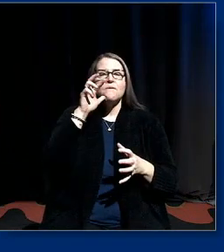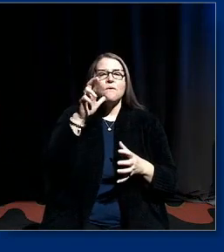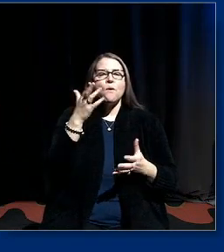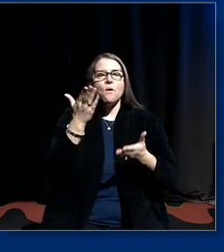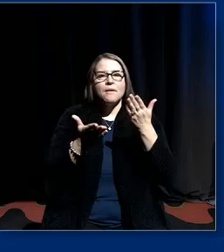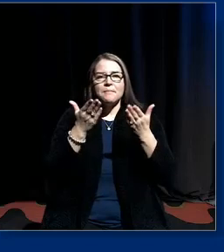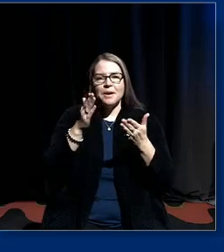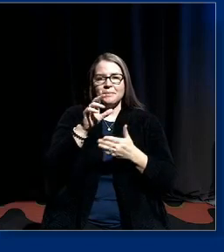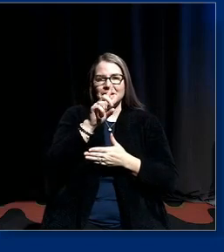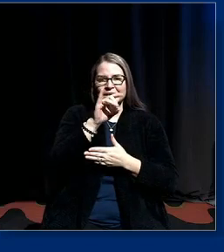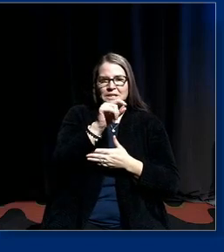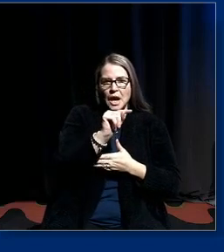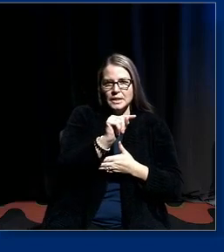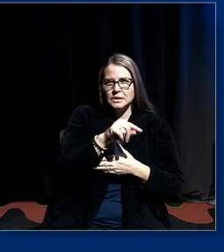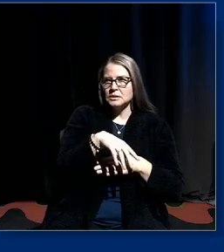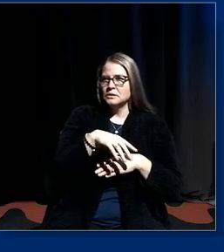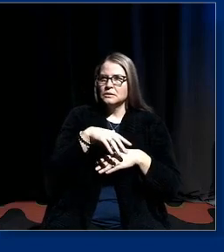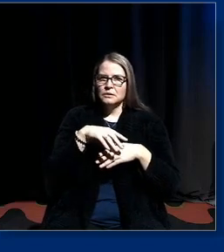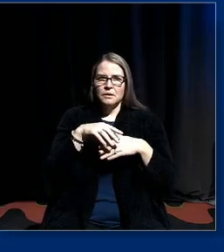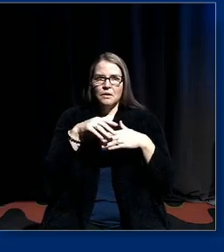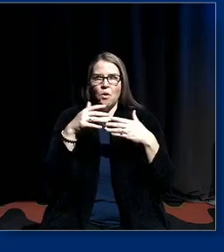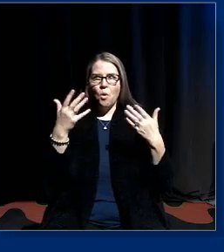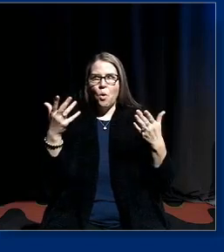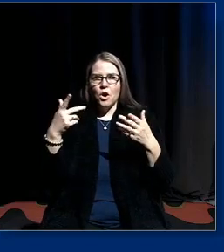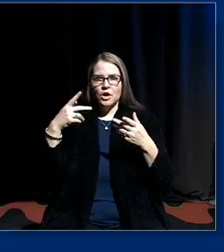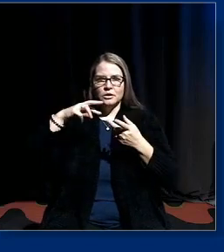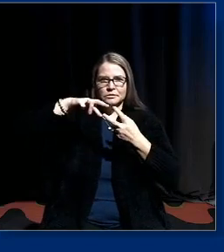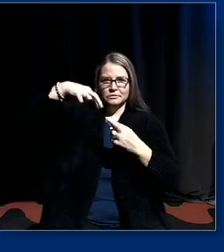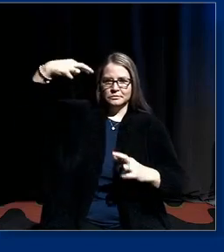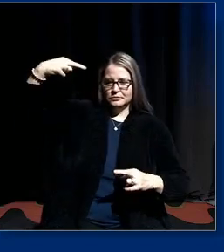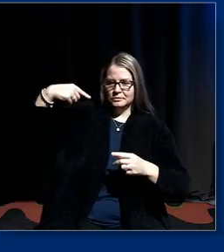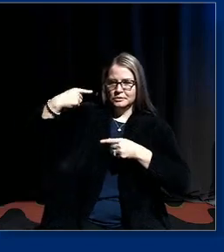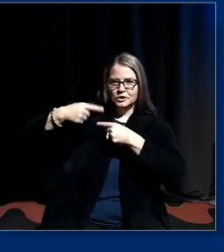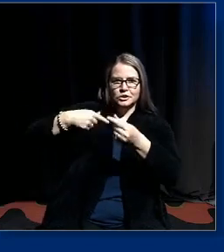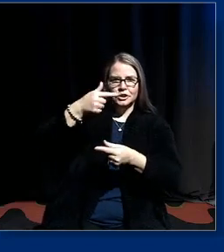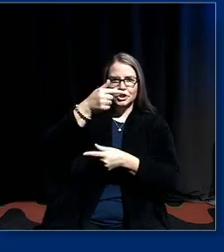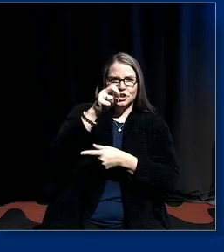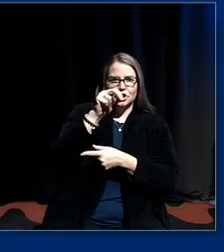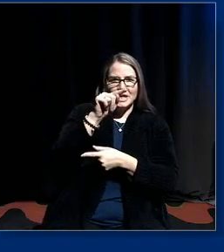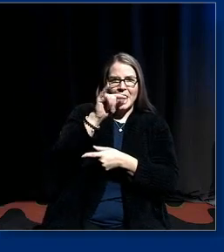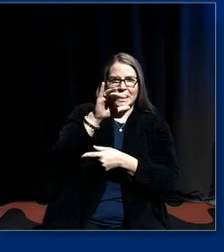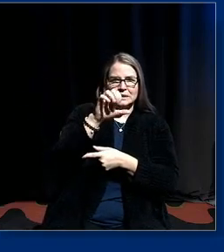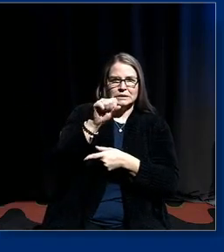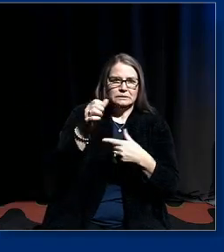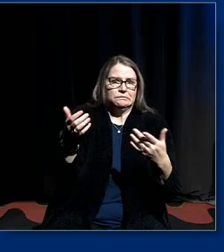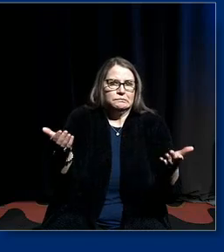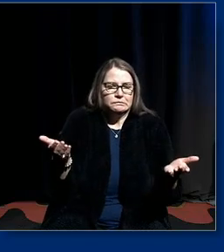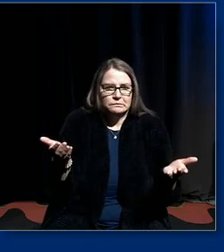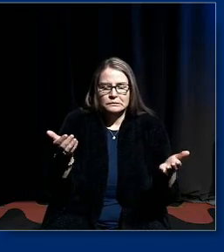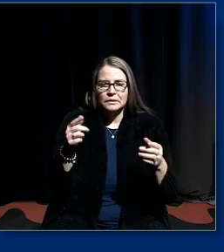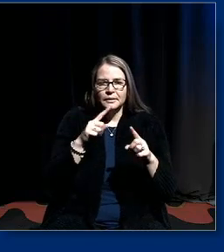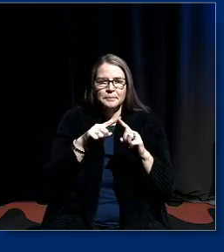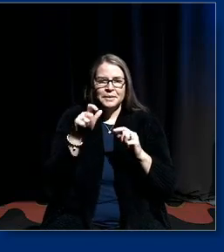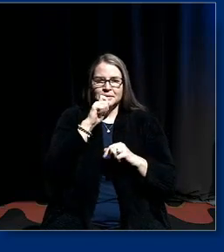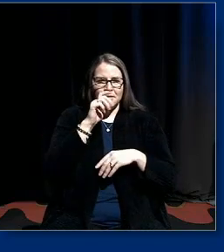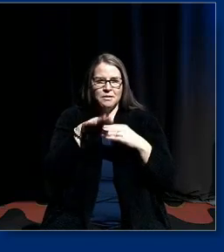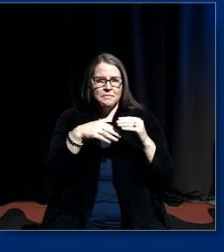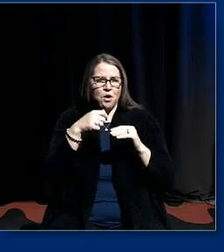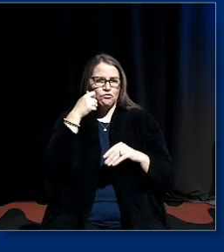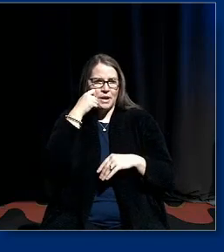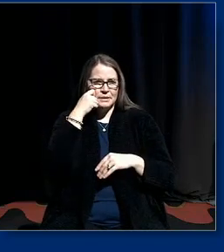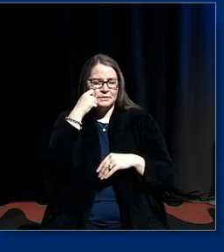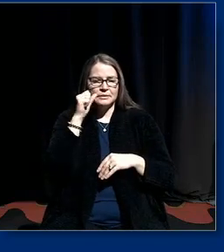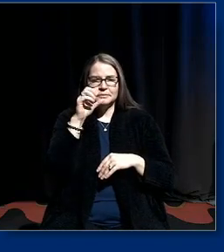about diet or they might be about genetics that's a very popular one um but it's certainly not about racism and to